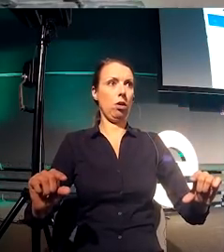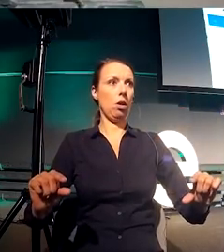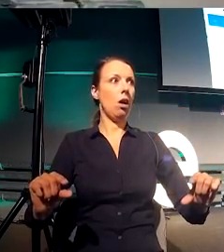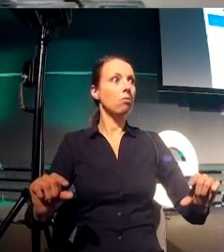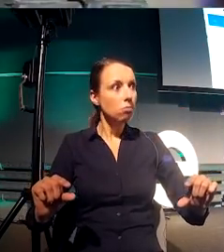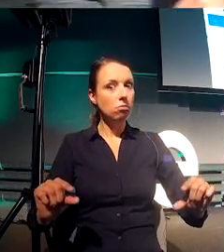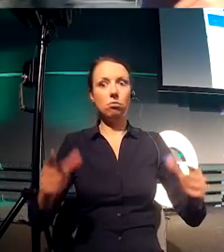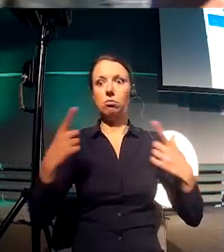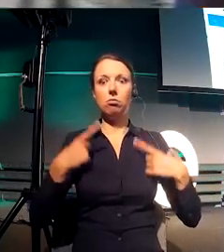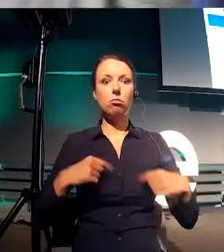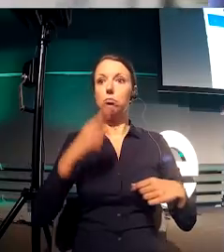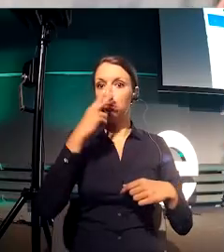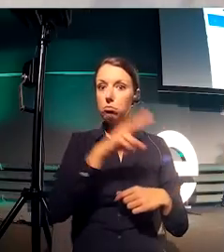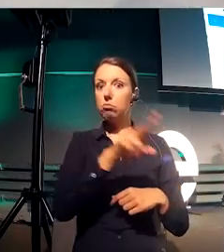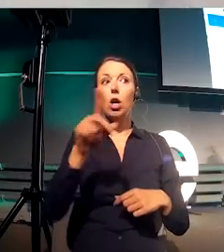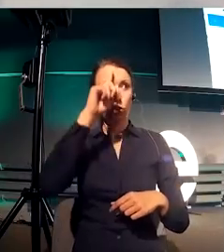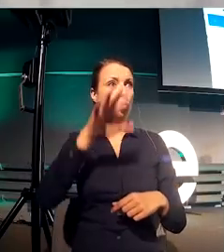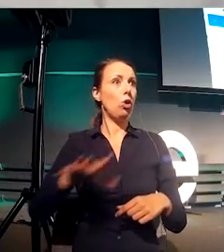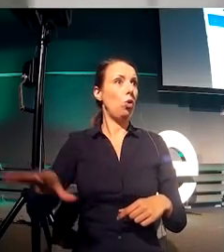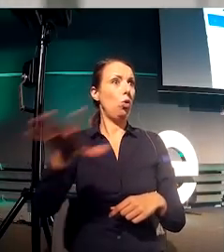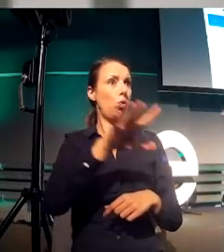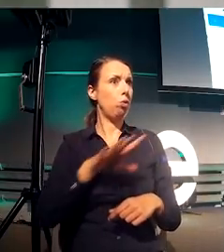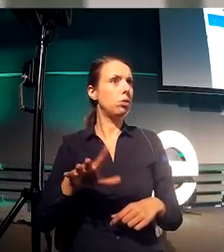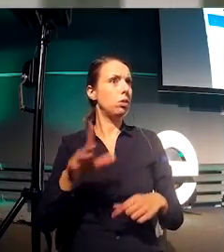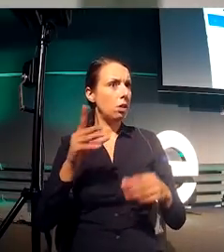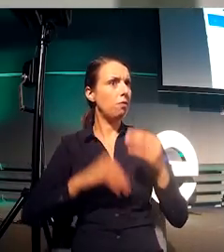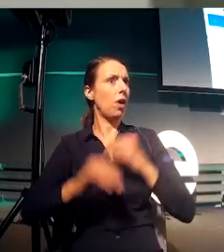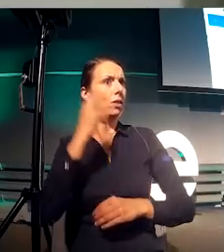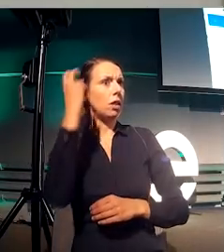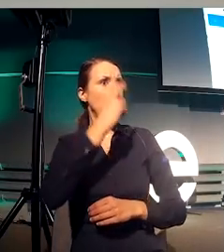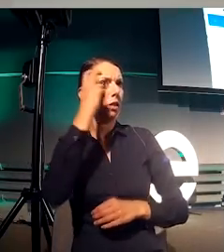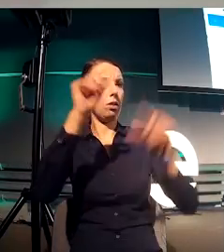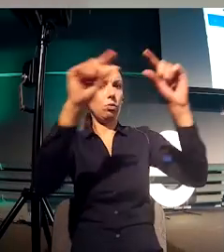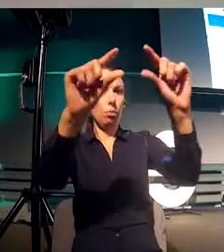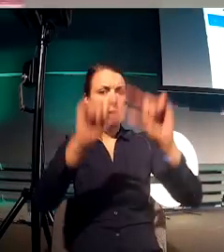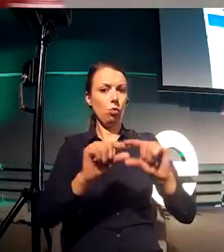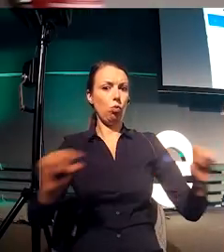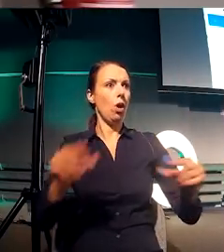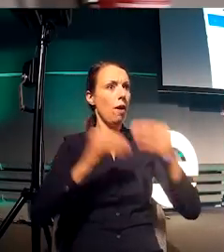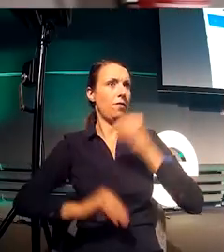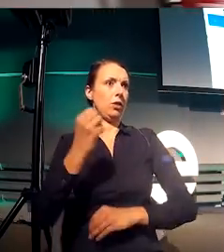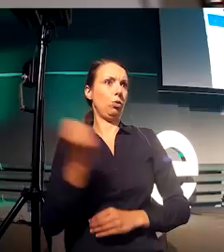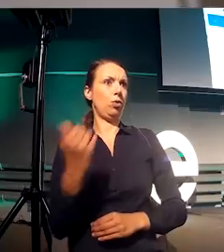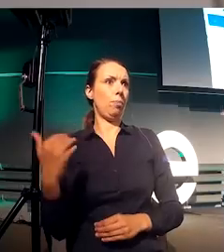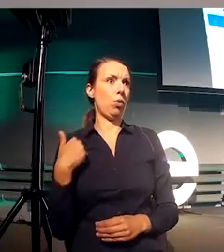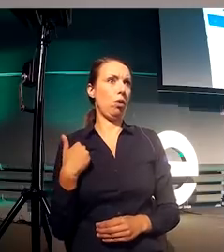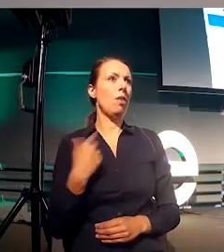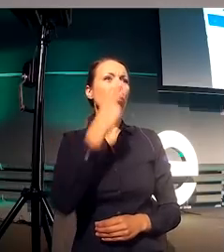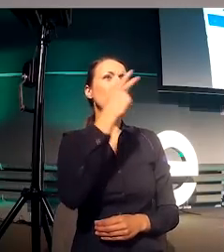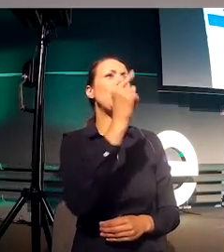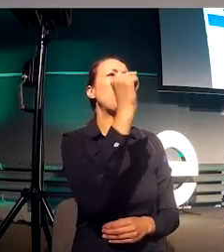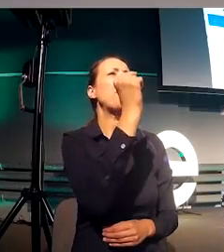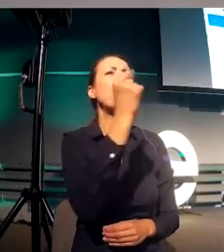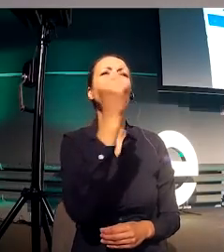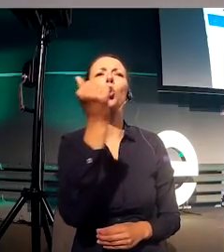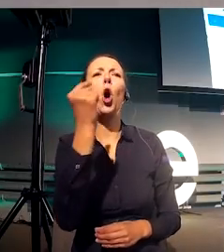people, but if only 8% are going to only leave our home screen, it's going to be really tough for us to actually make a difference and provide the